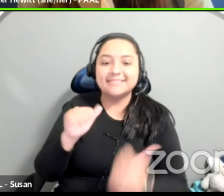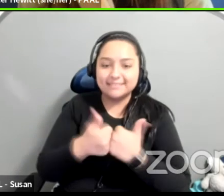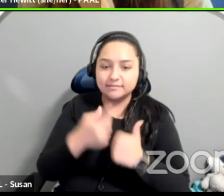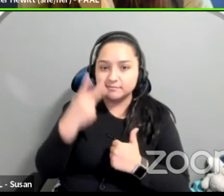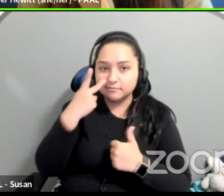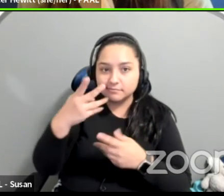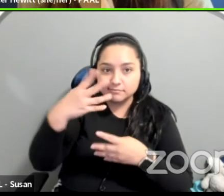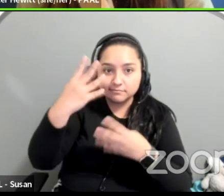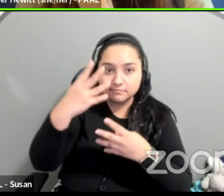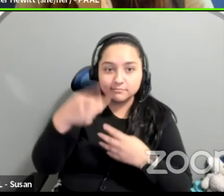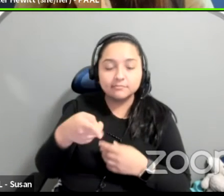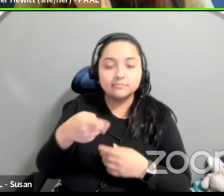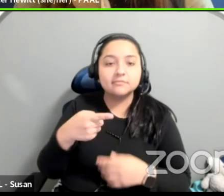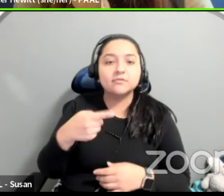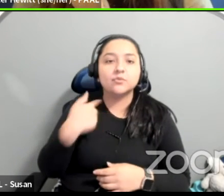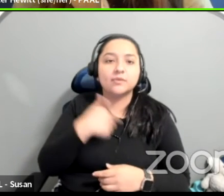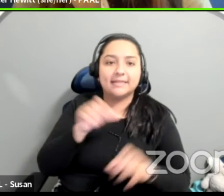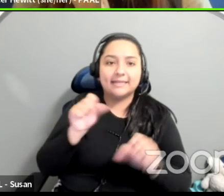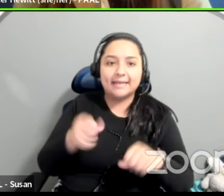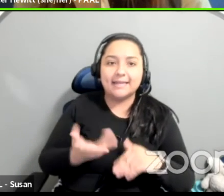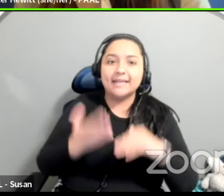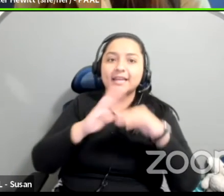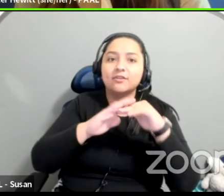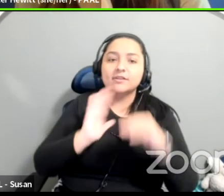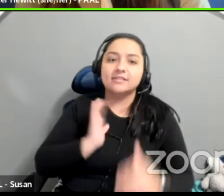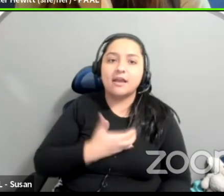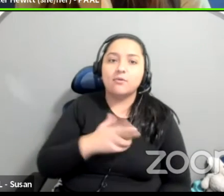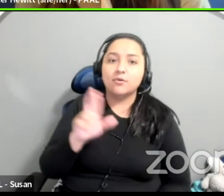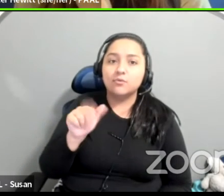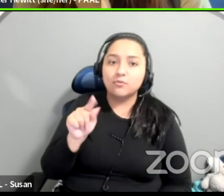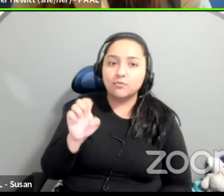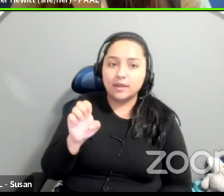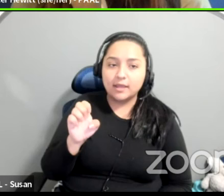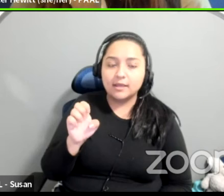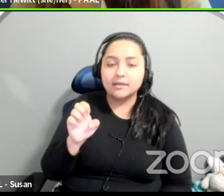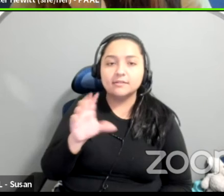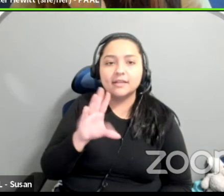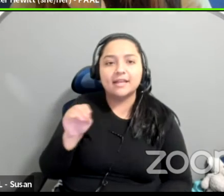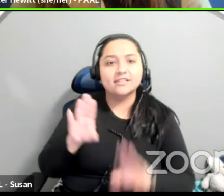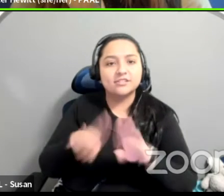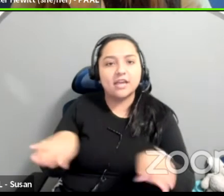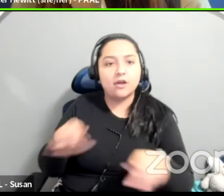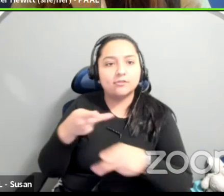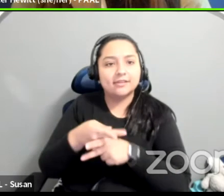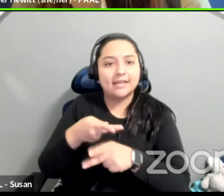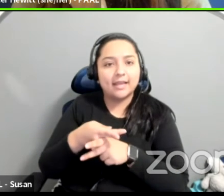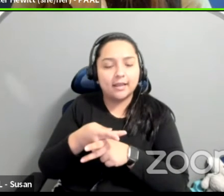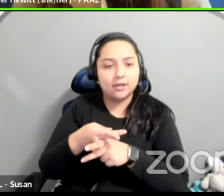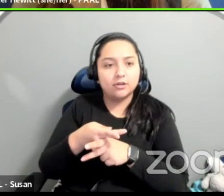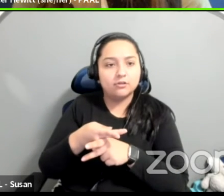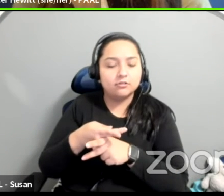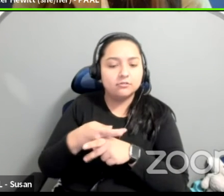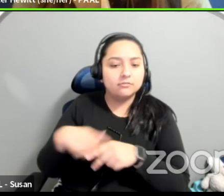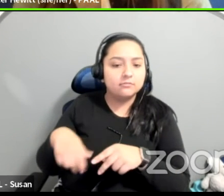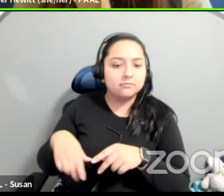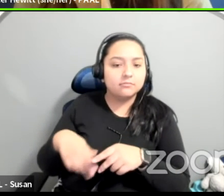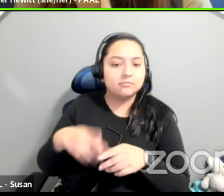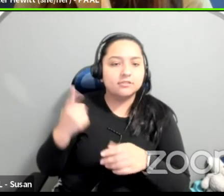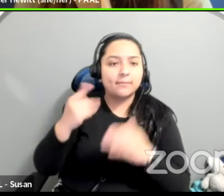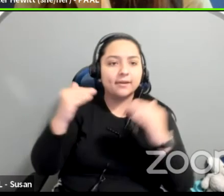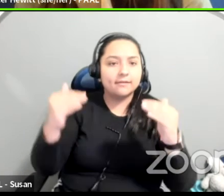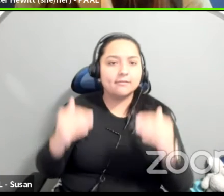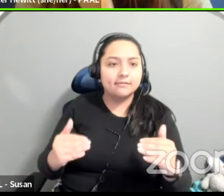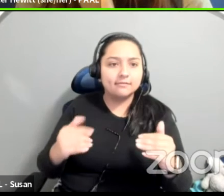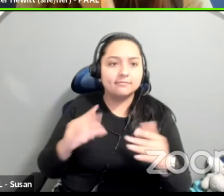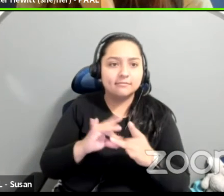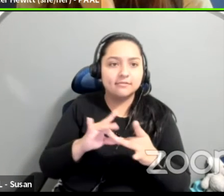can increase our rates and we can create a childcare supplement and events. Um, someone's shares when I give gifts to theaters, I